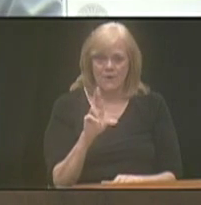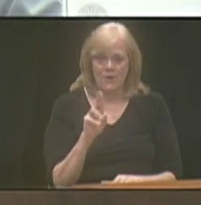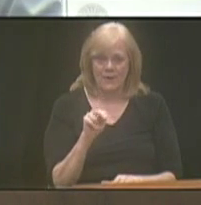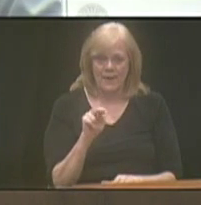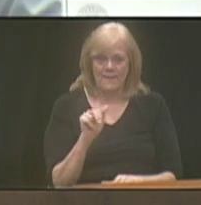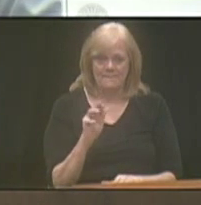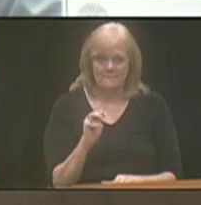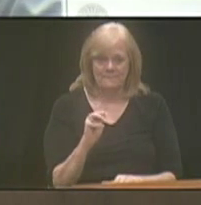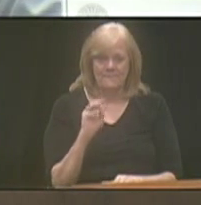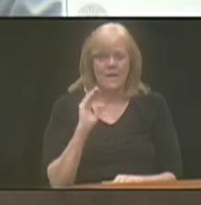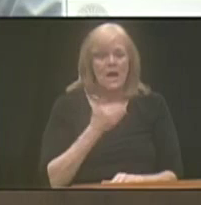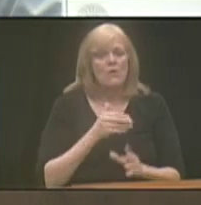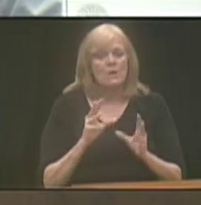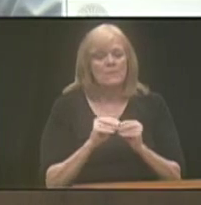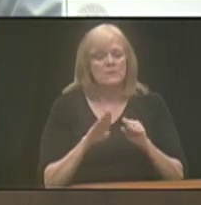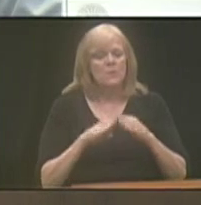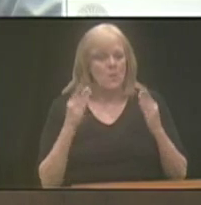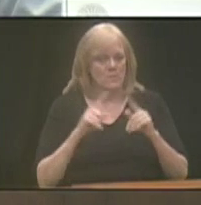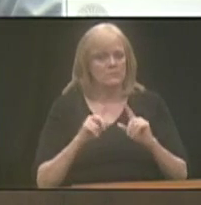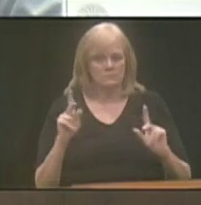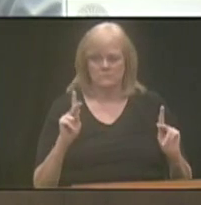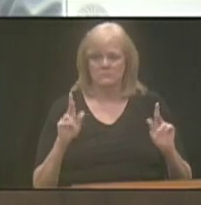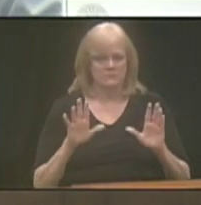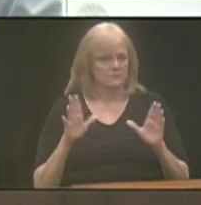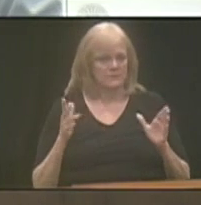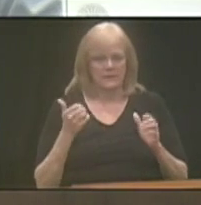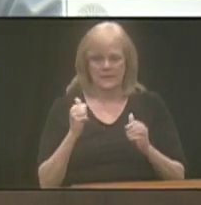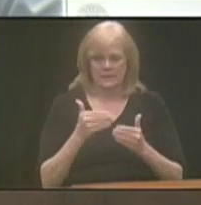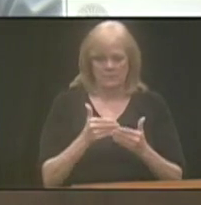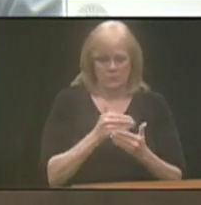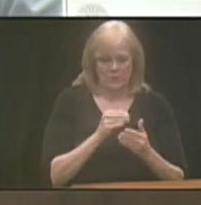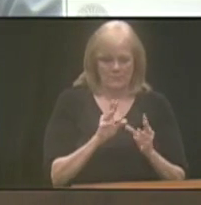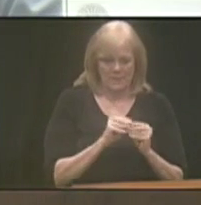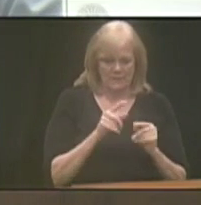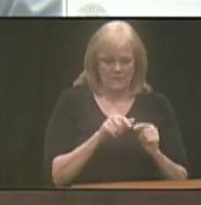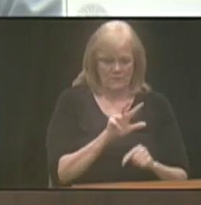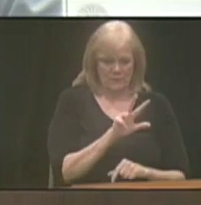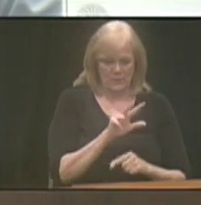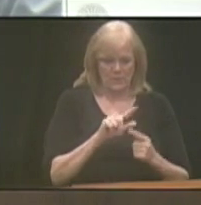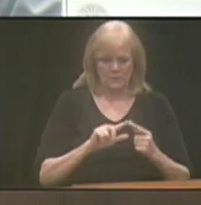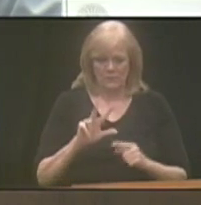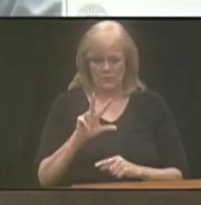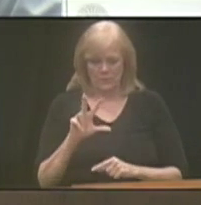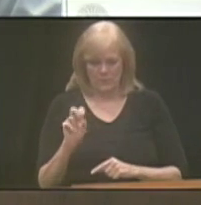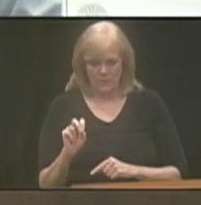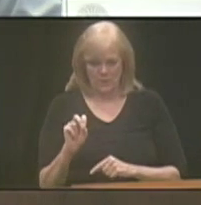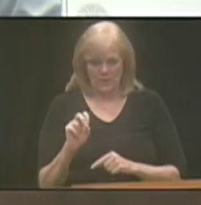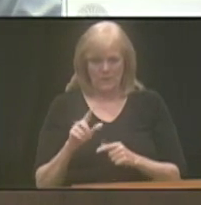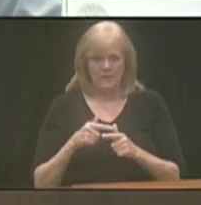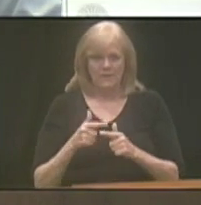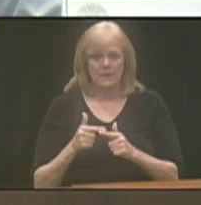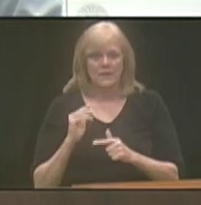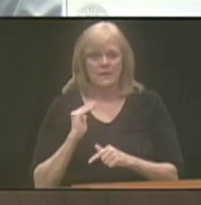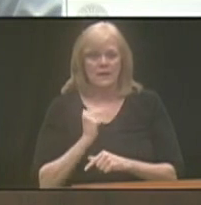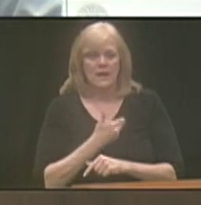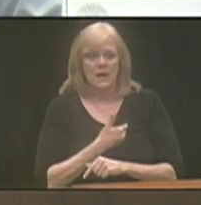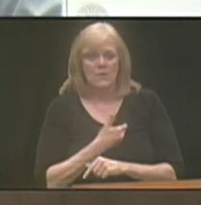and our meetings are open to the public. We have a pre-meeting from 3 until 3.30, and then our